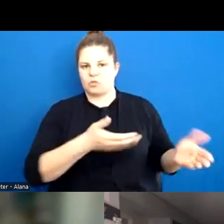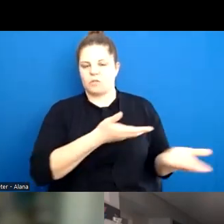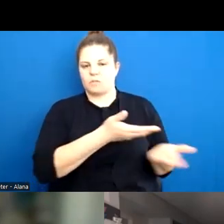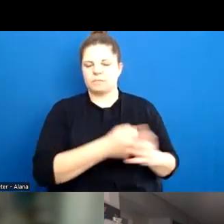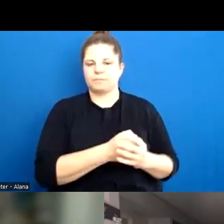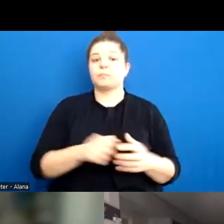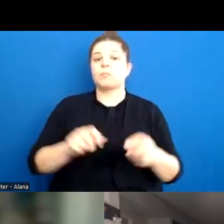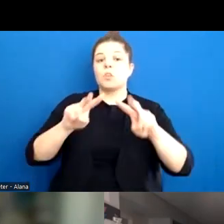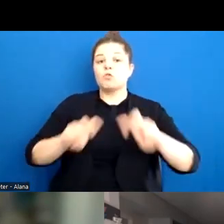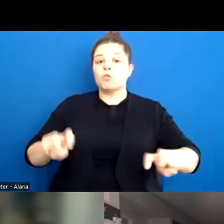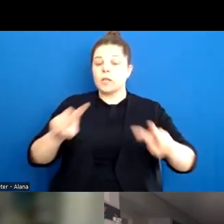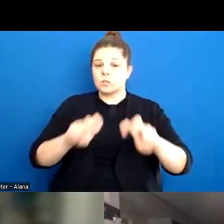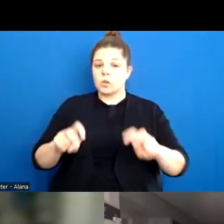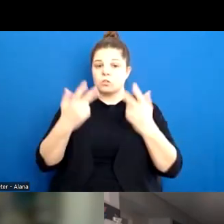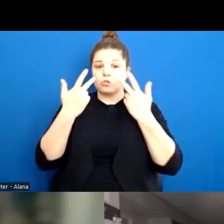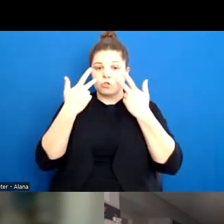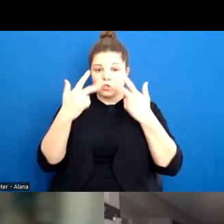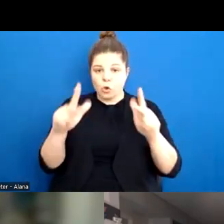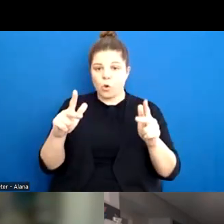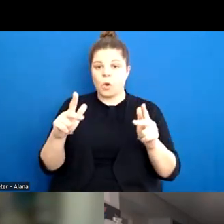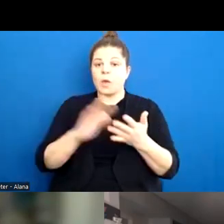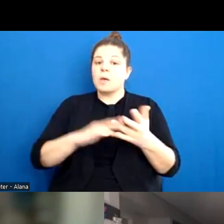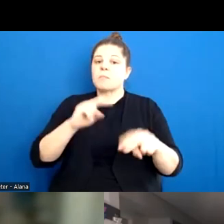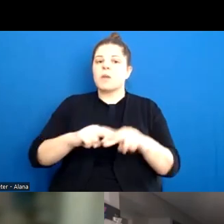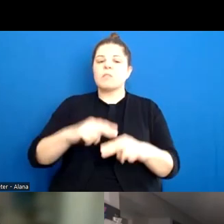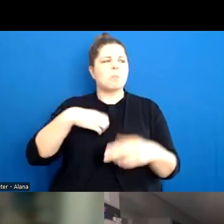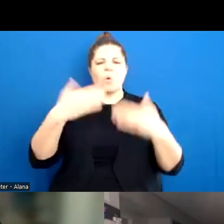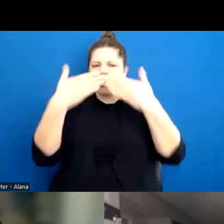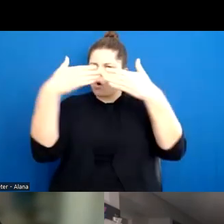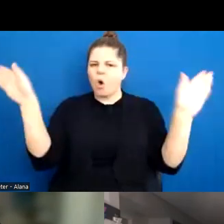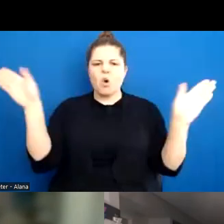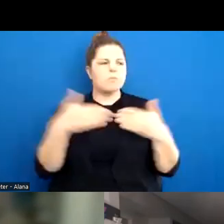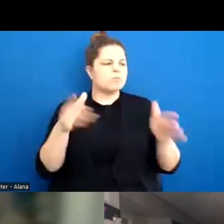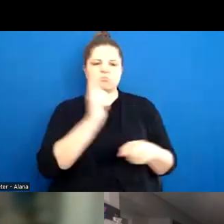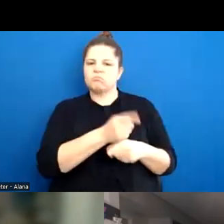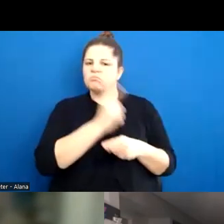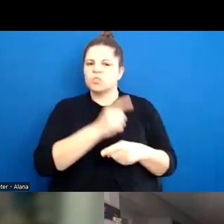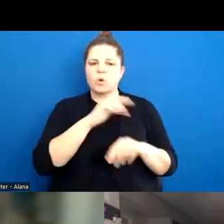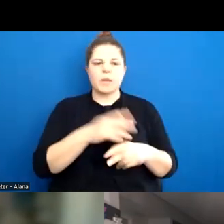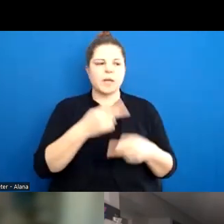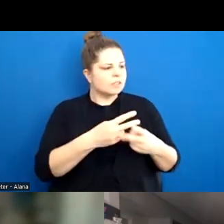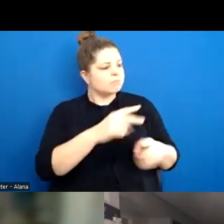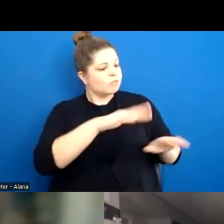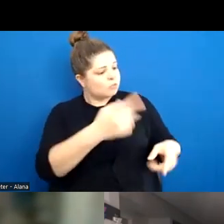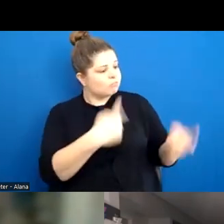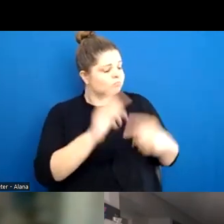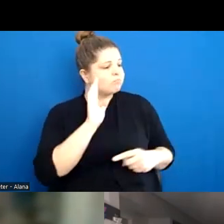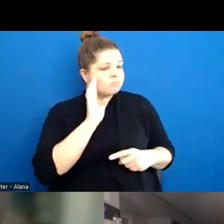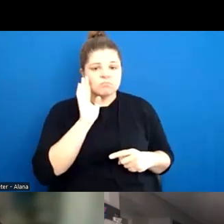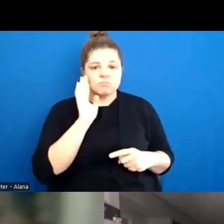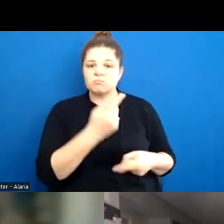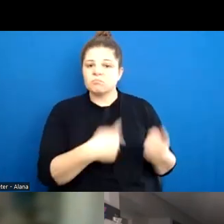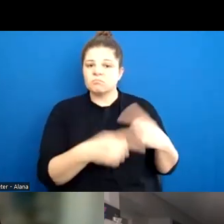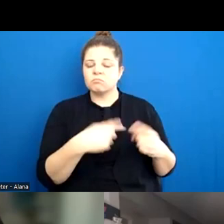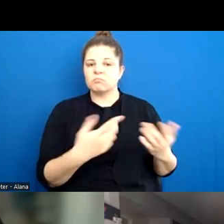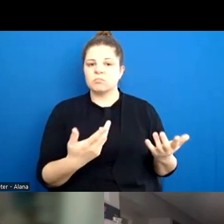that in fact, the more parents talk openly and listen openly to their children about sex, the, the longer it is